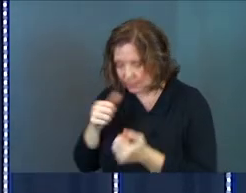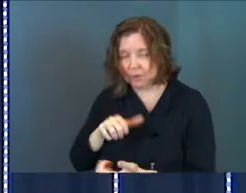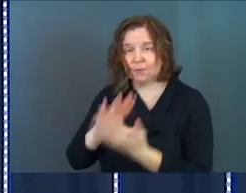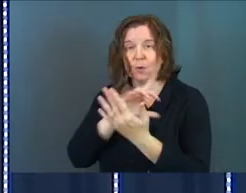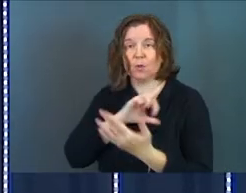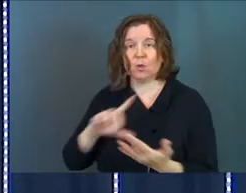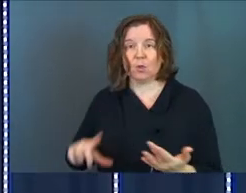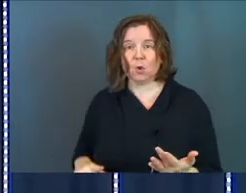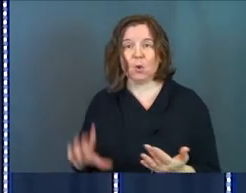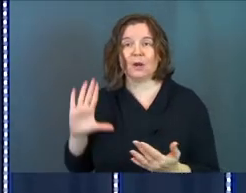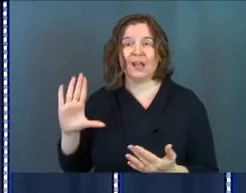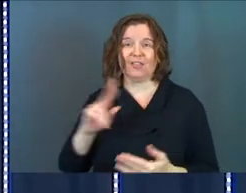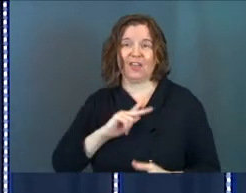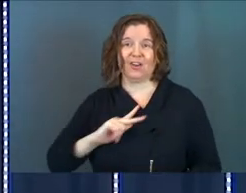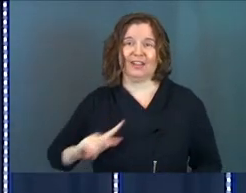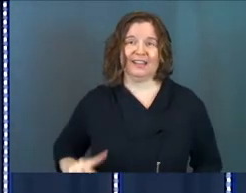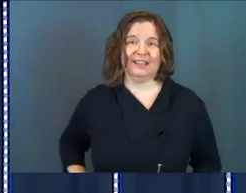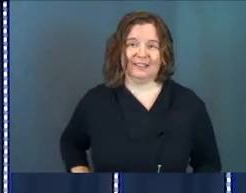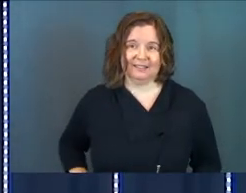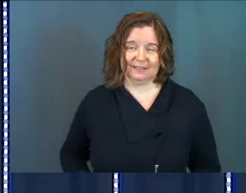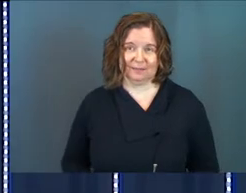the Lord and their king.